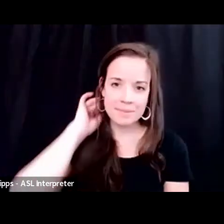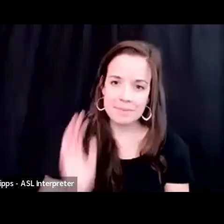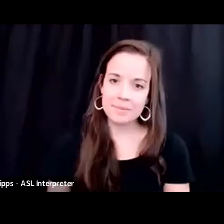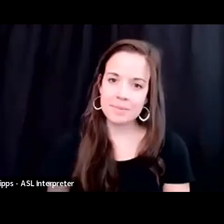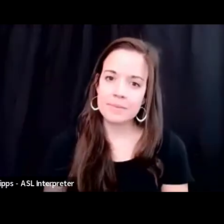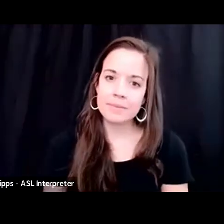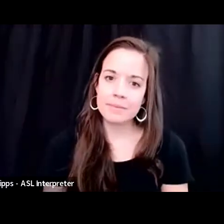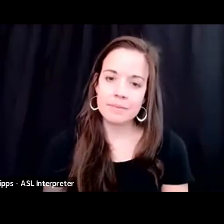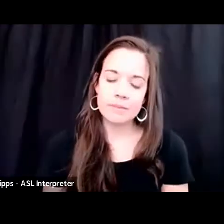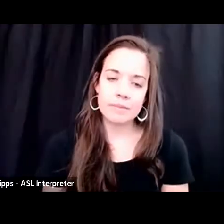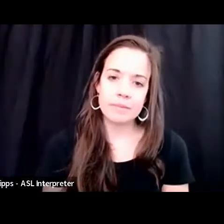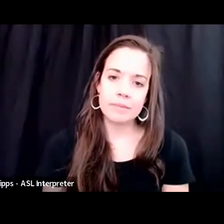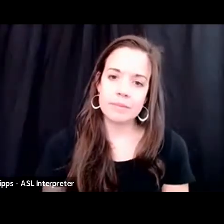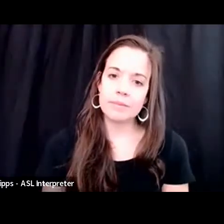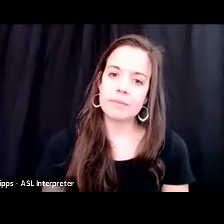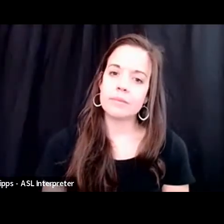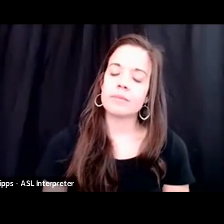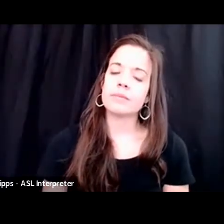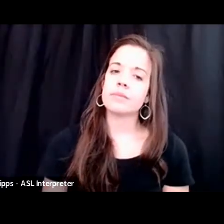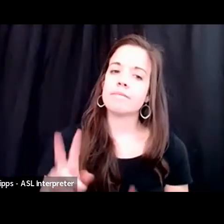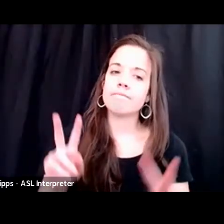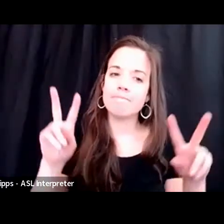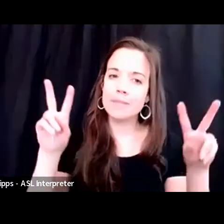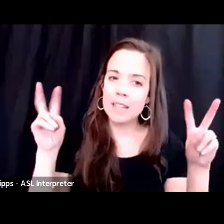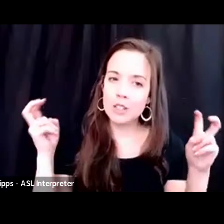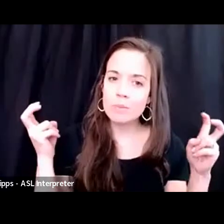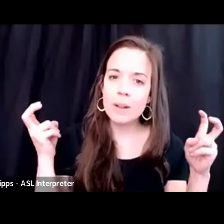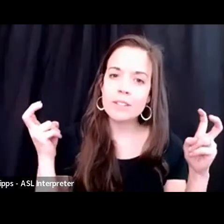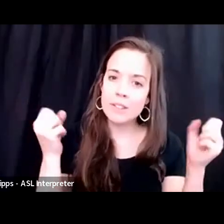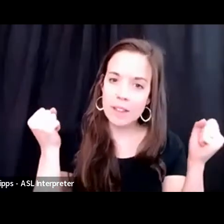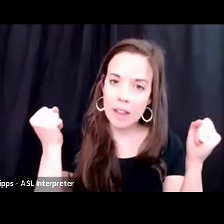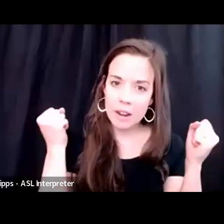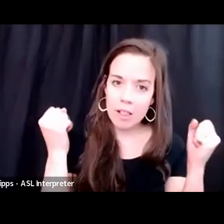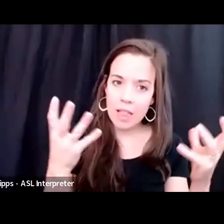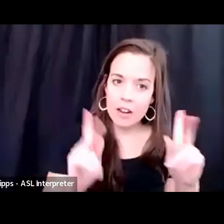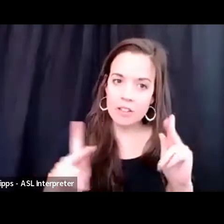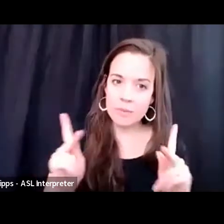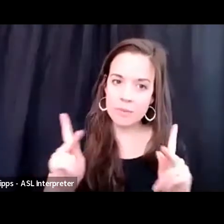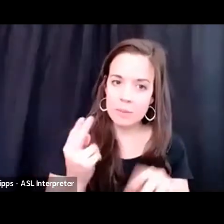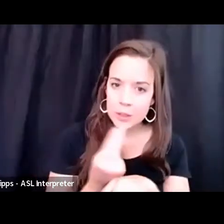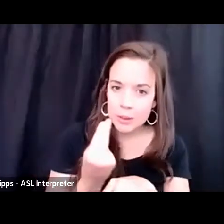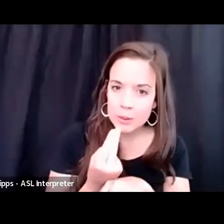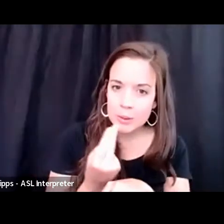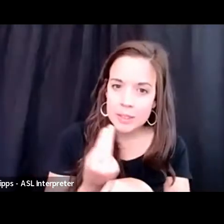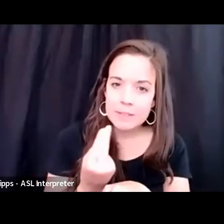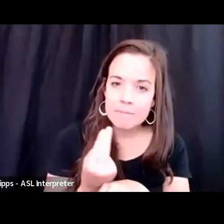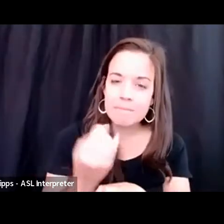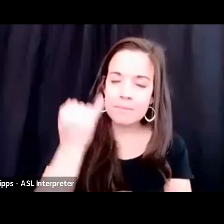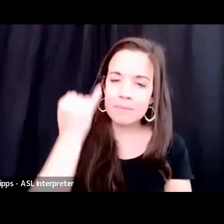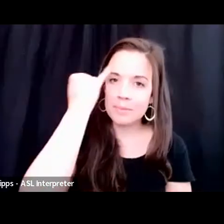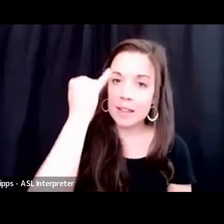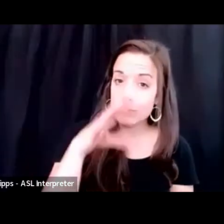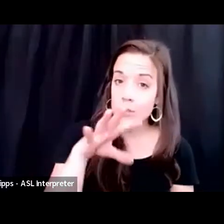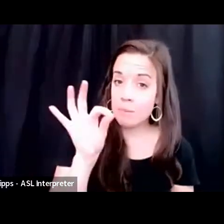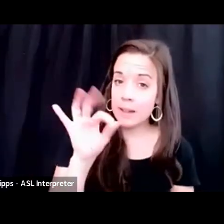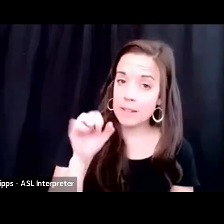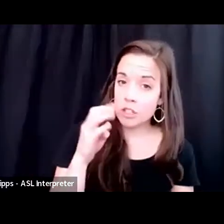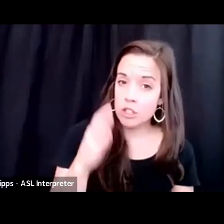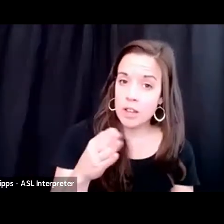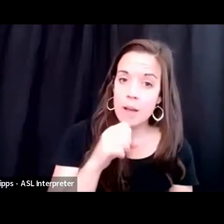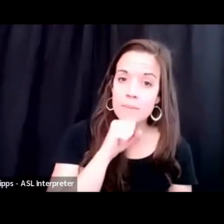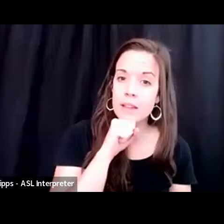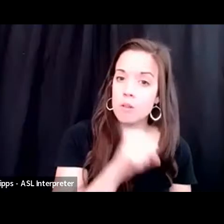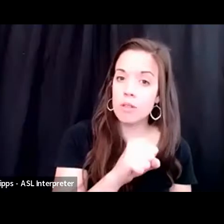So there's an expression that a lot of people use is if you pick a job that you love,